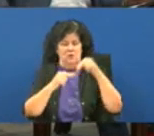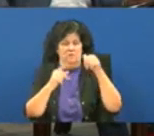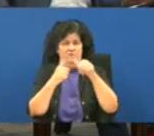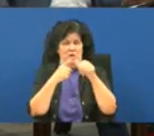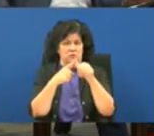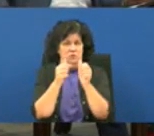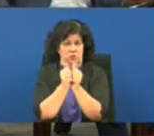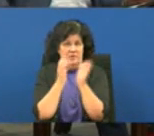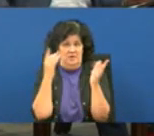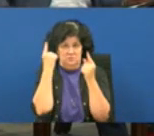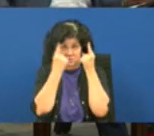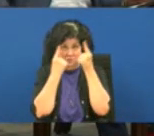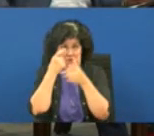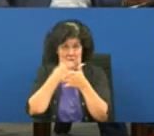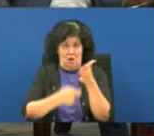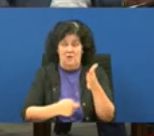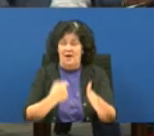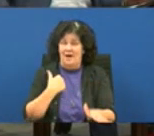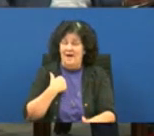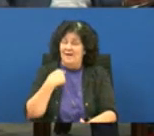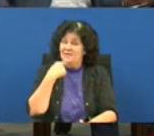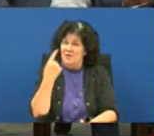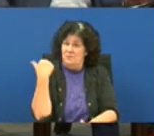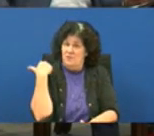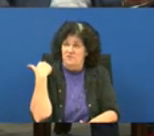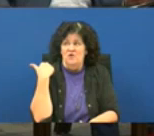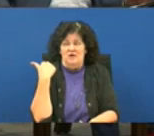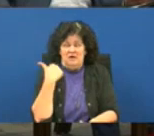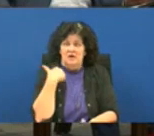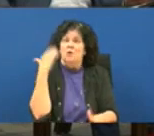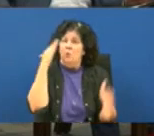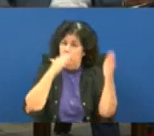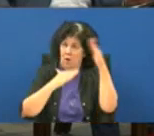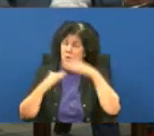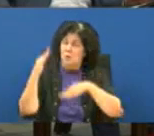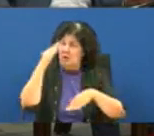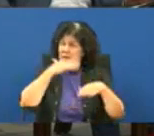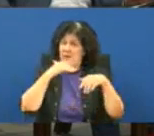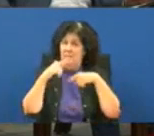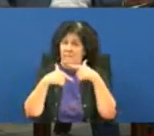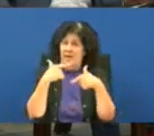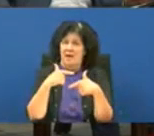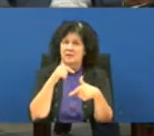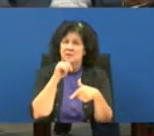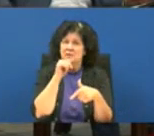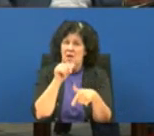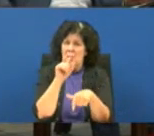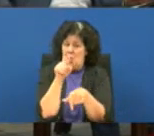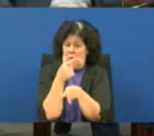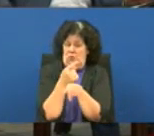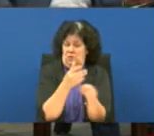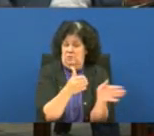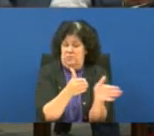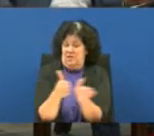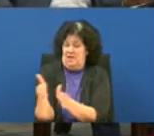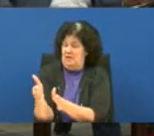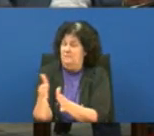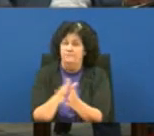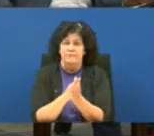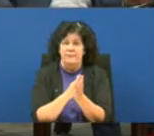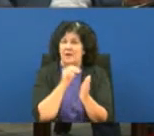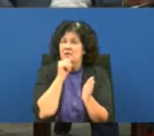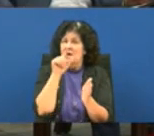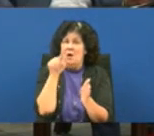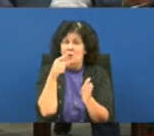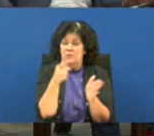and i pointed out at the time that i had great concern about not just the planning not just the